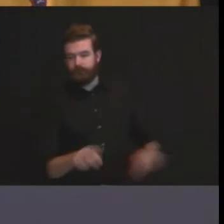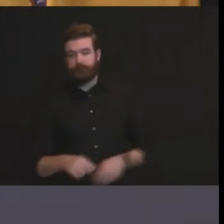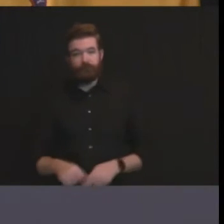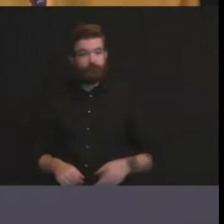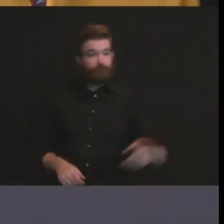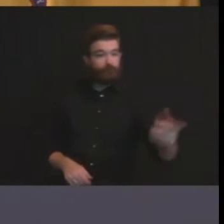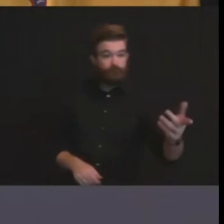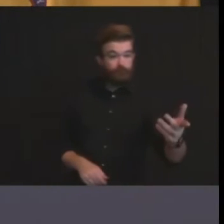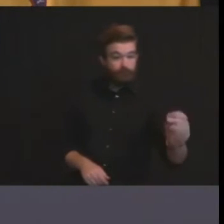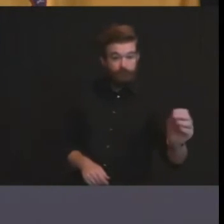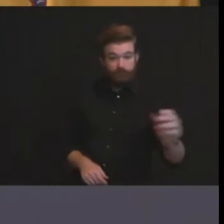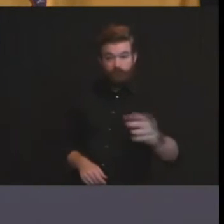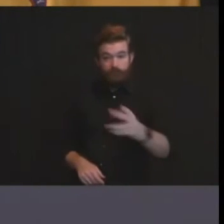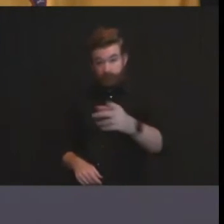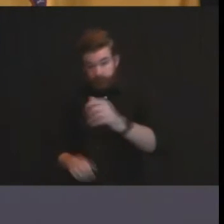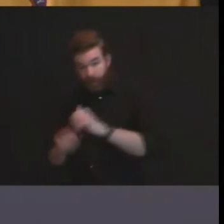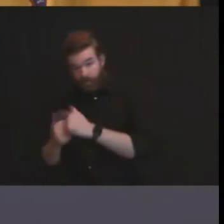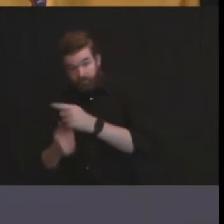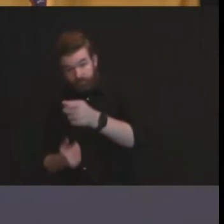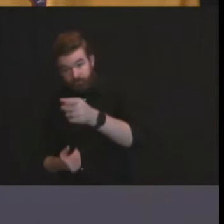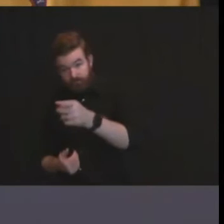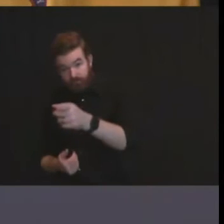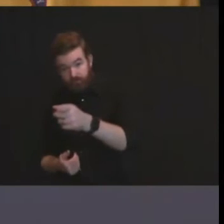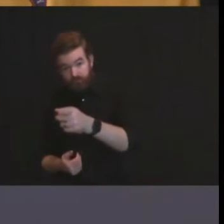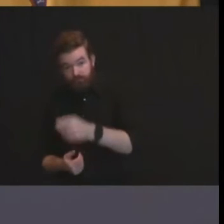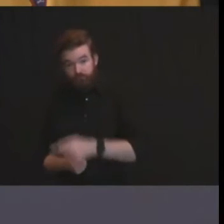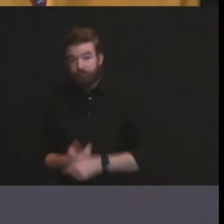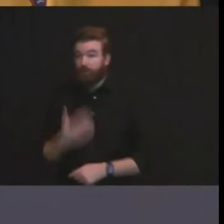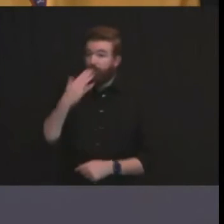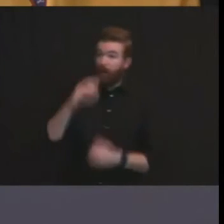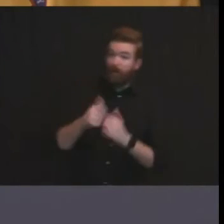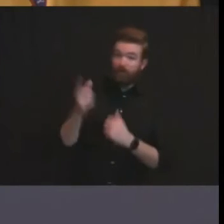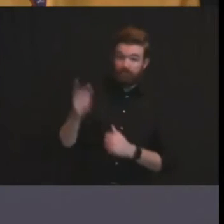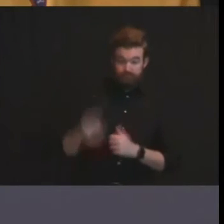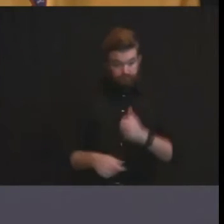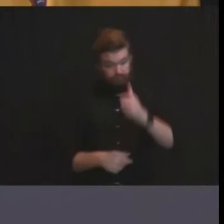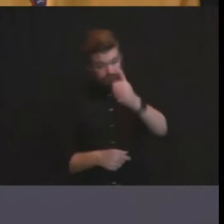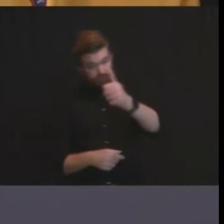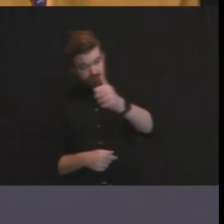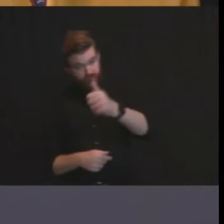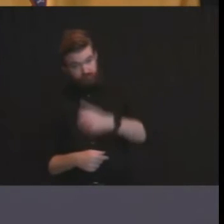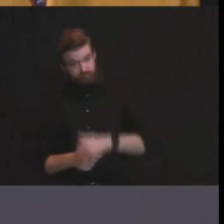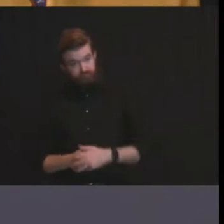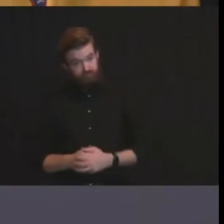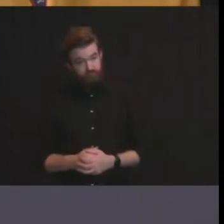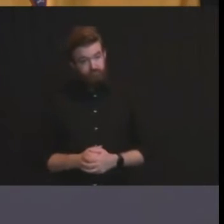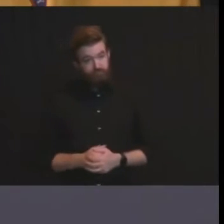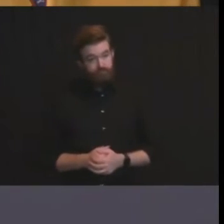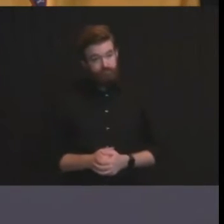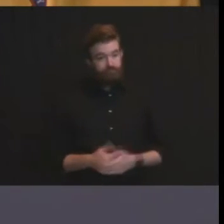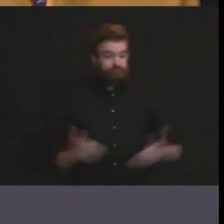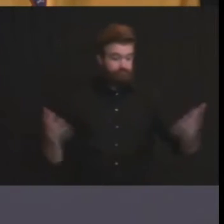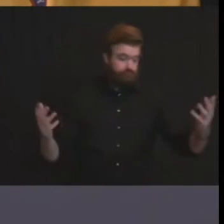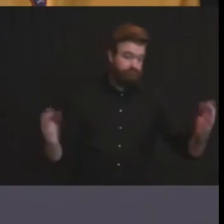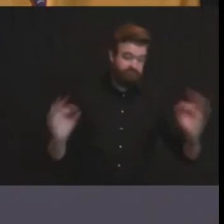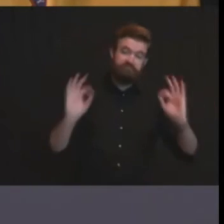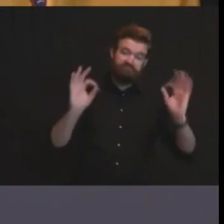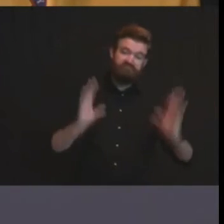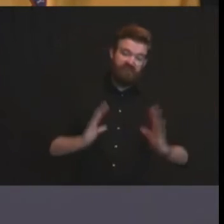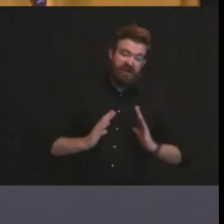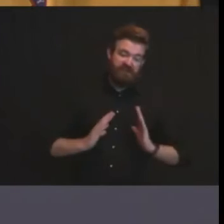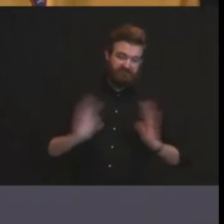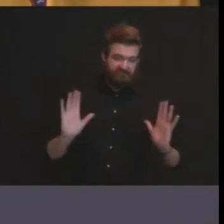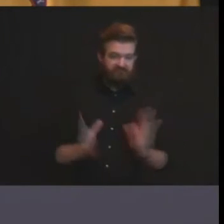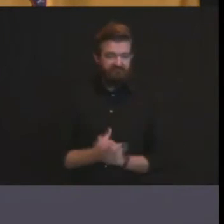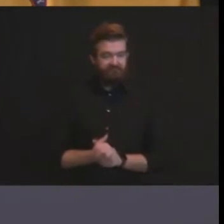nikita how are you i'm well governor yourself i'm well great i'm as well as you can be right now of course uh so there are no